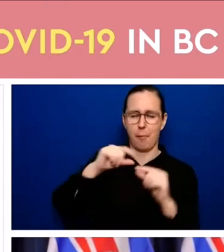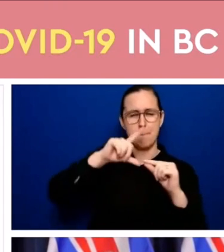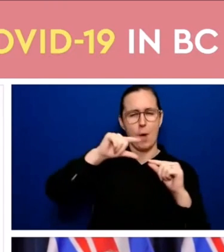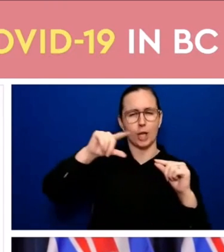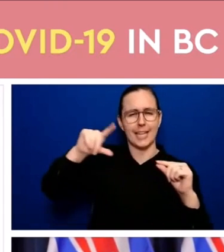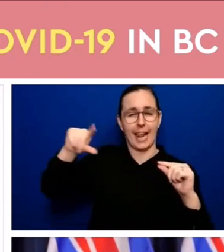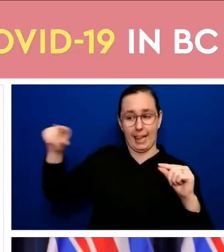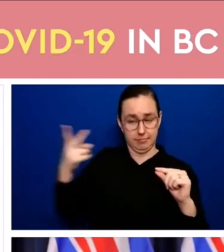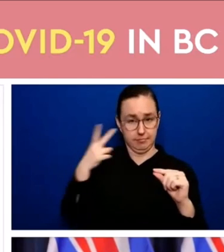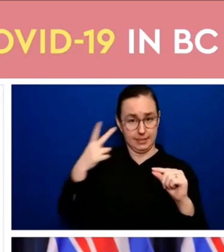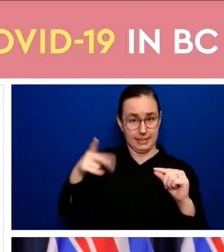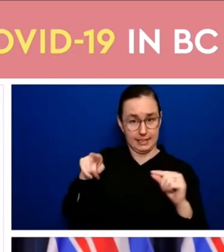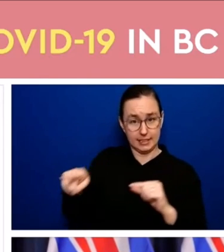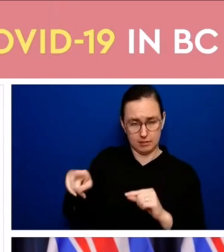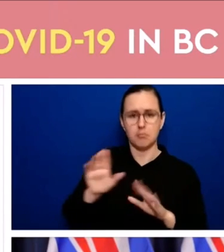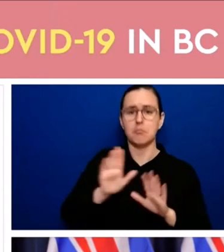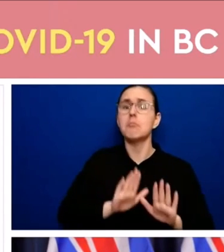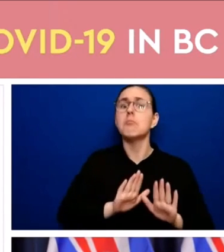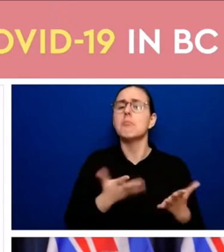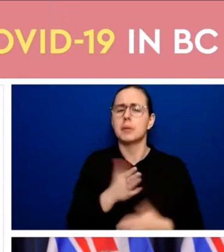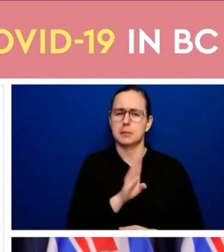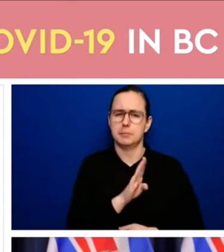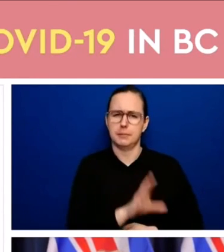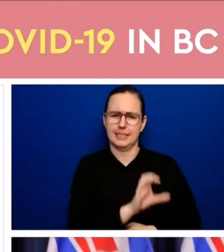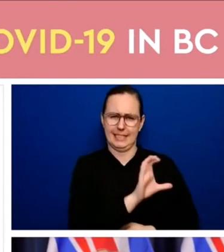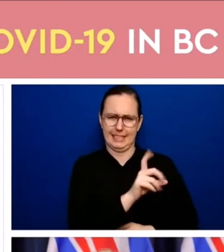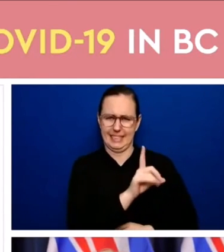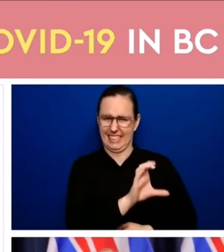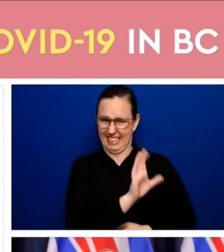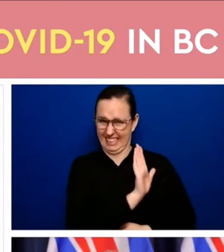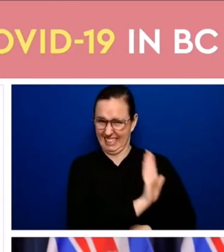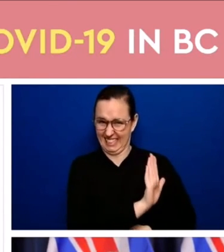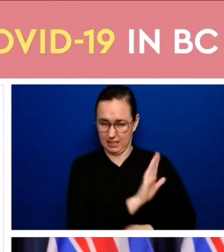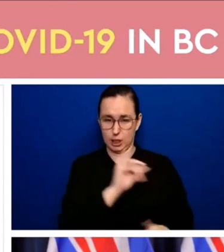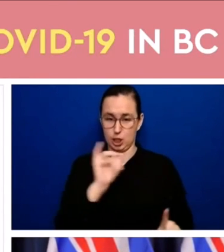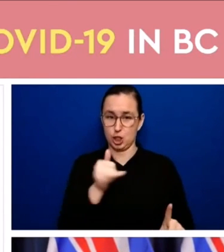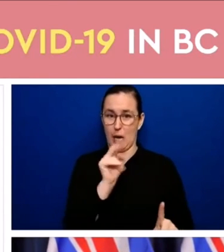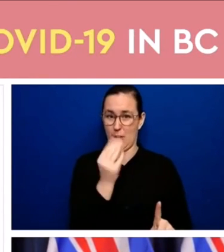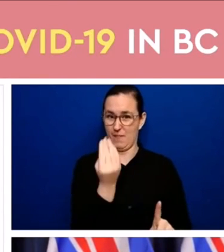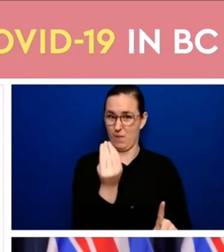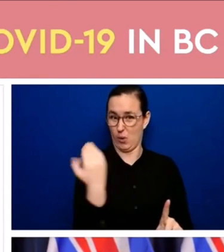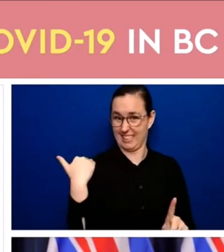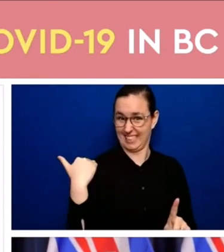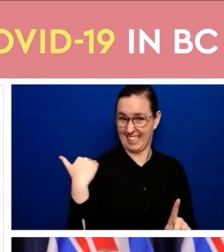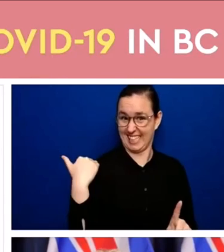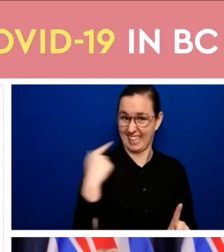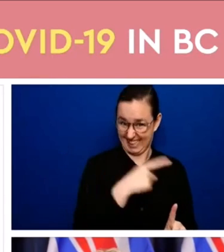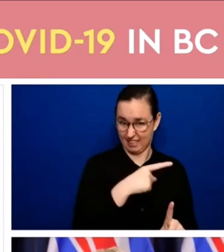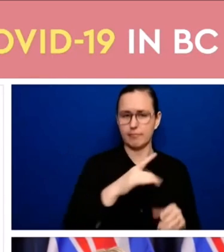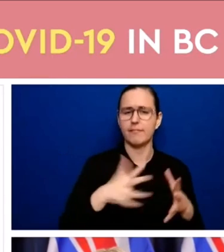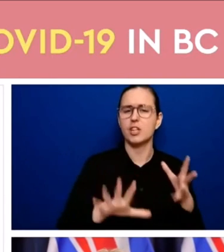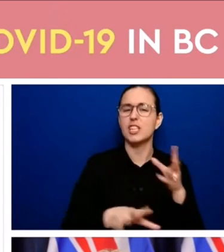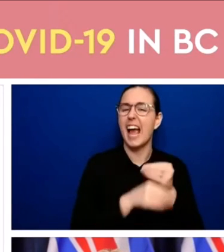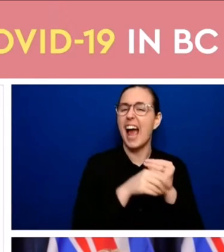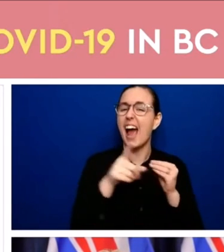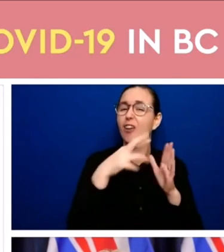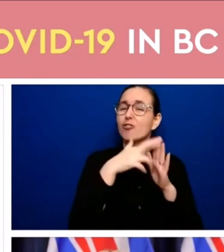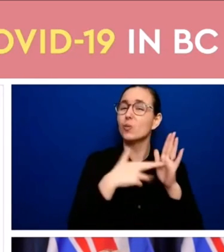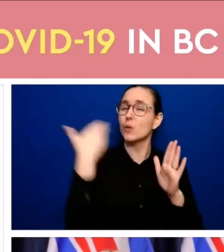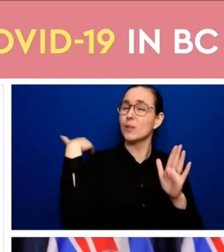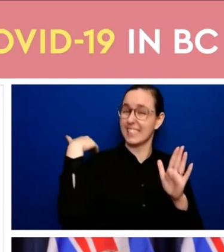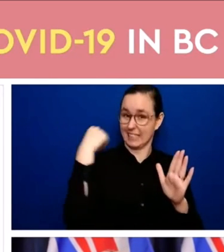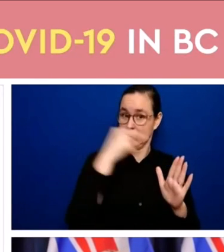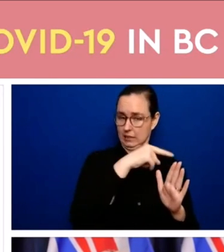group that we presented on January 14 when we put in the additional restrictions and we can see that we have